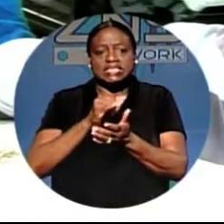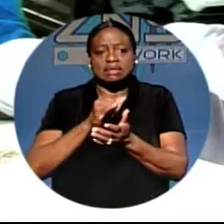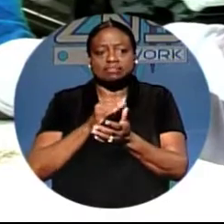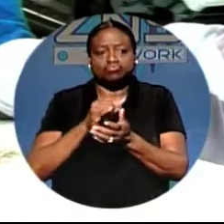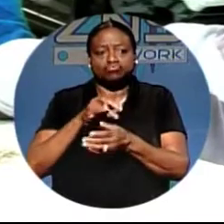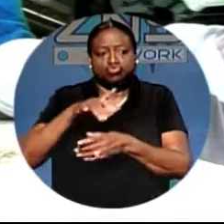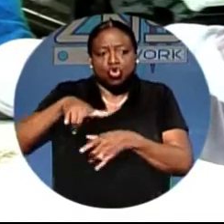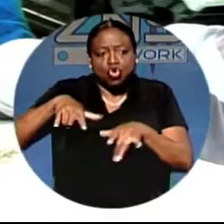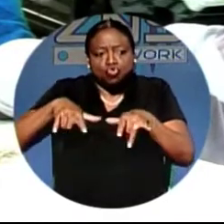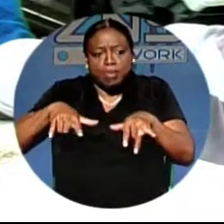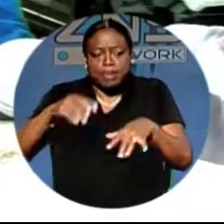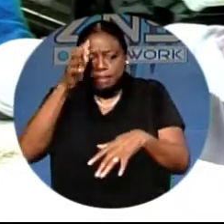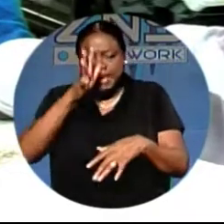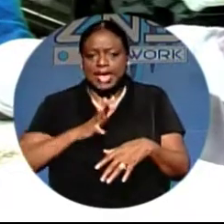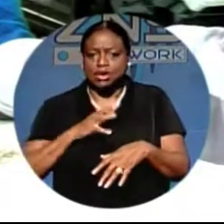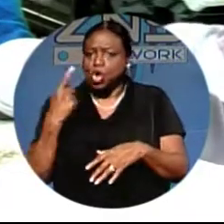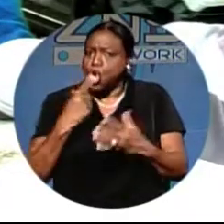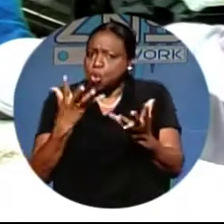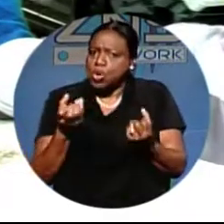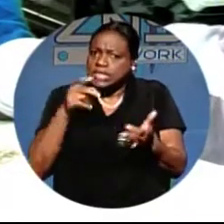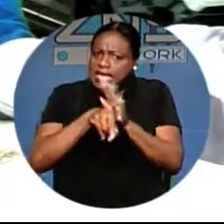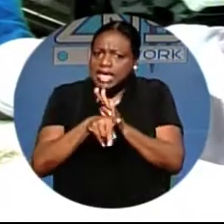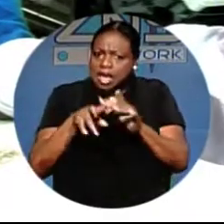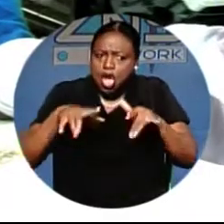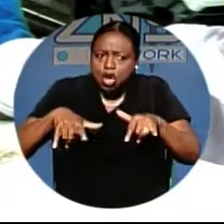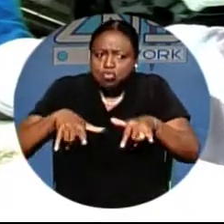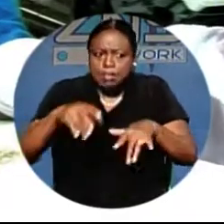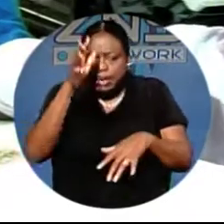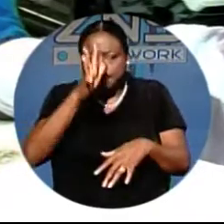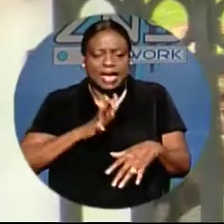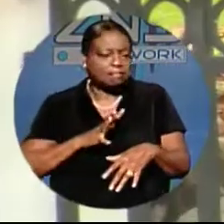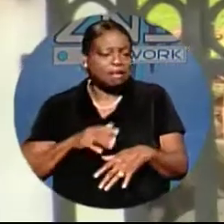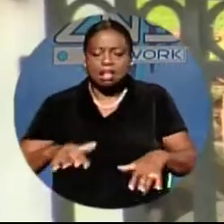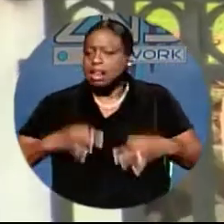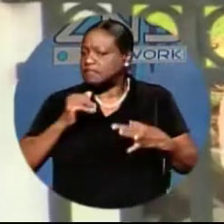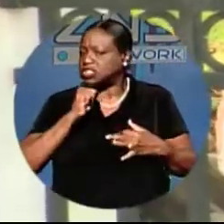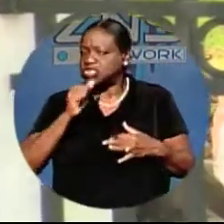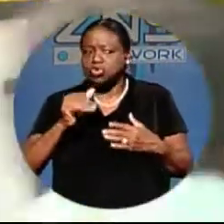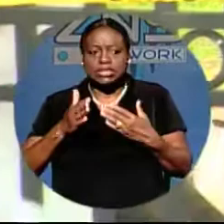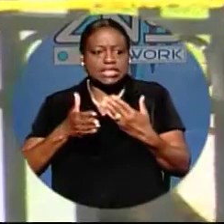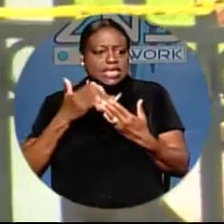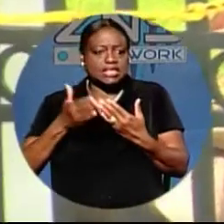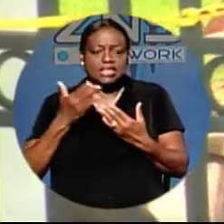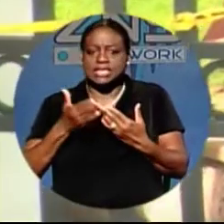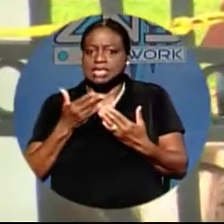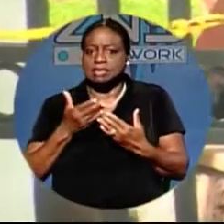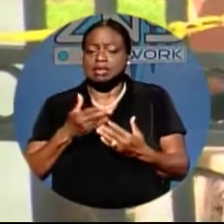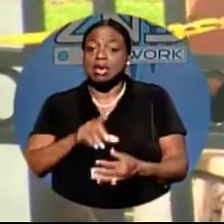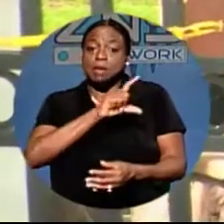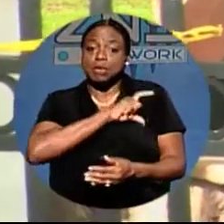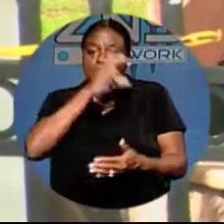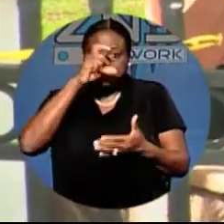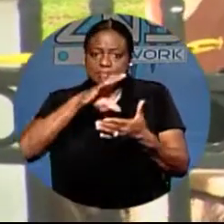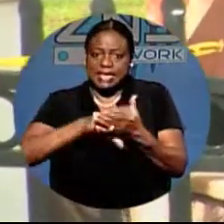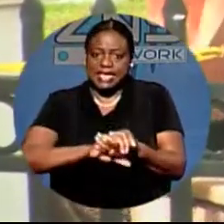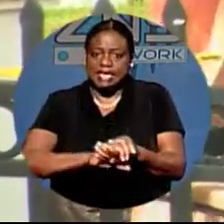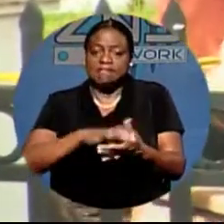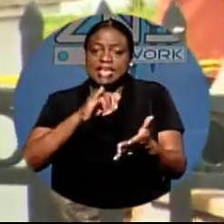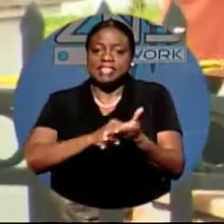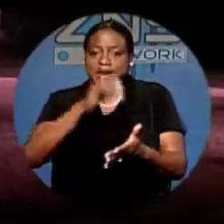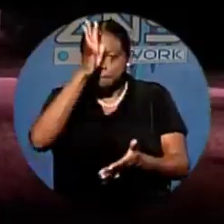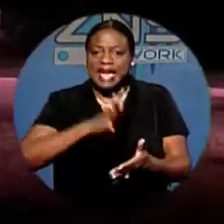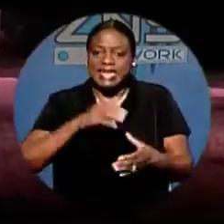crippled, but who's to kill a crippled man? This boy, life ain't easy. Police believe that murder victim is in his